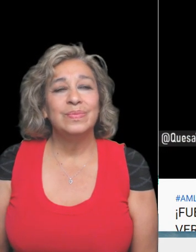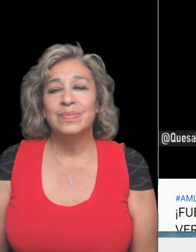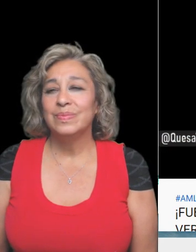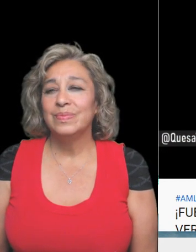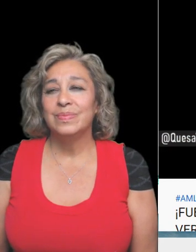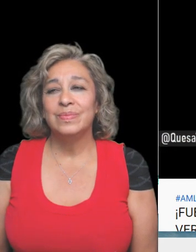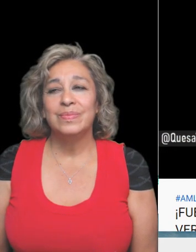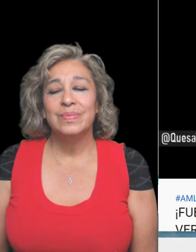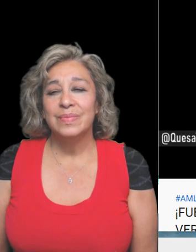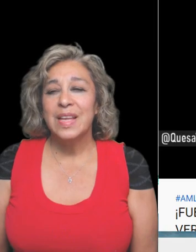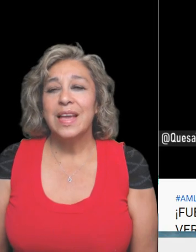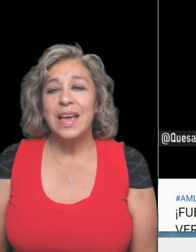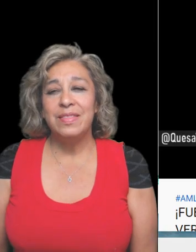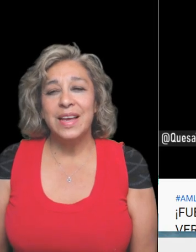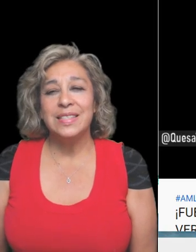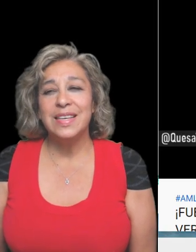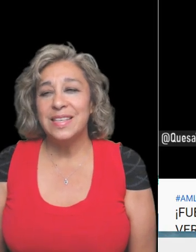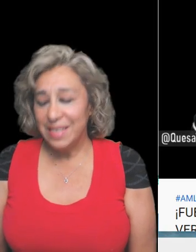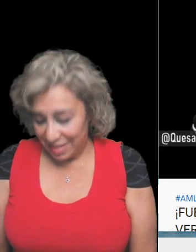And that's it.